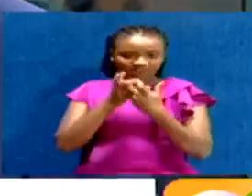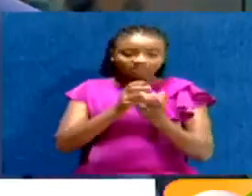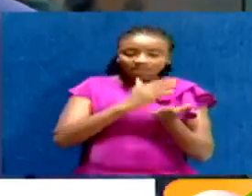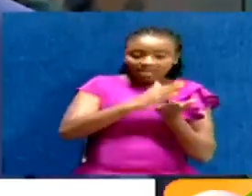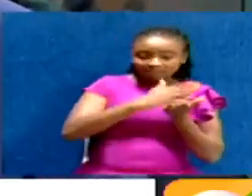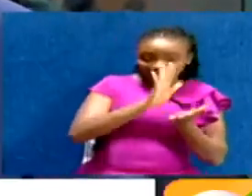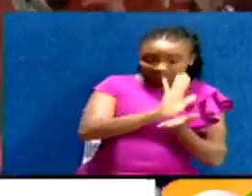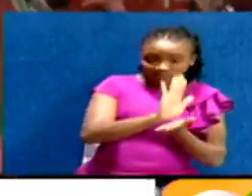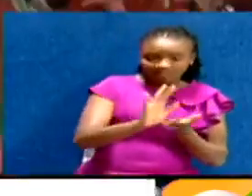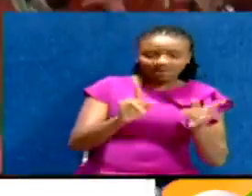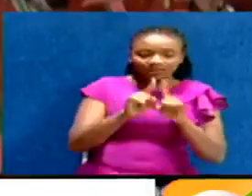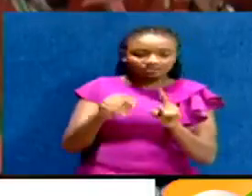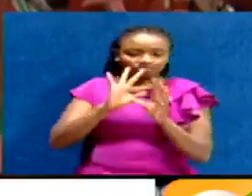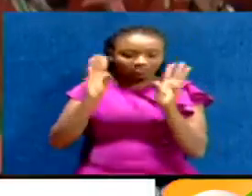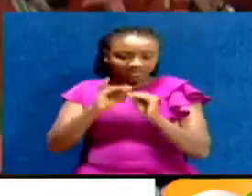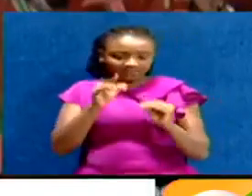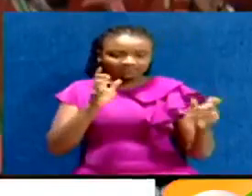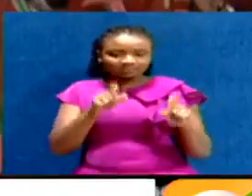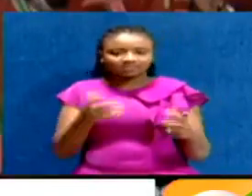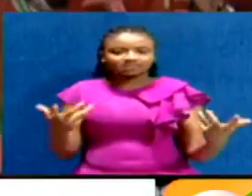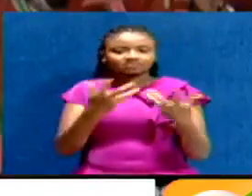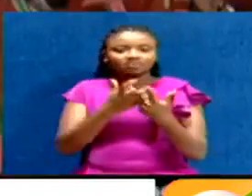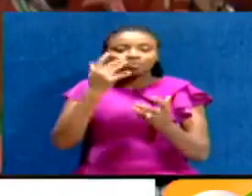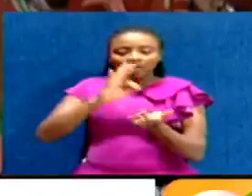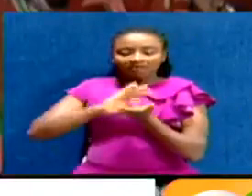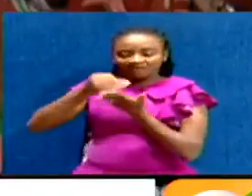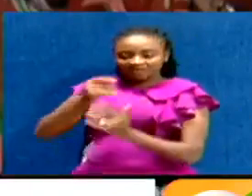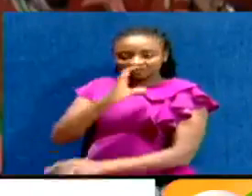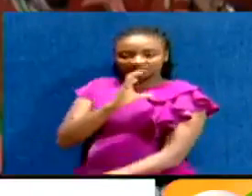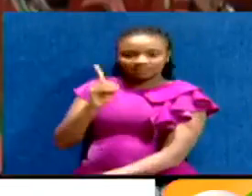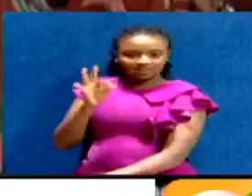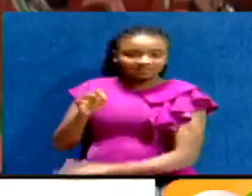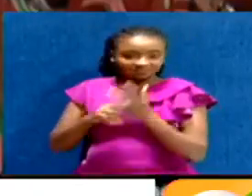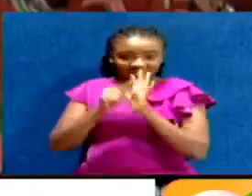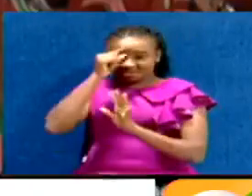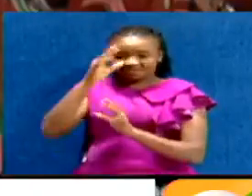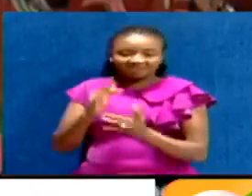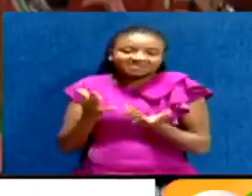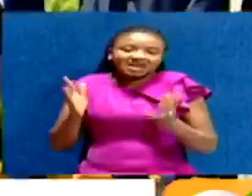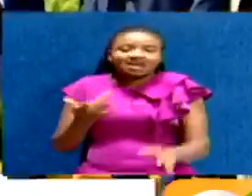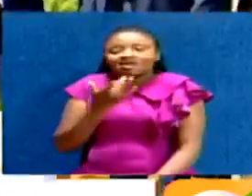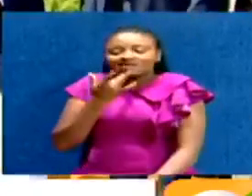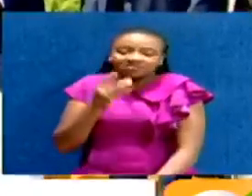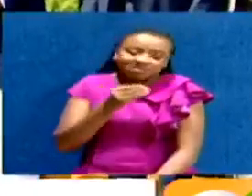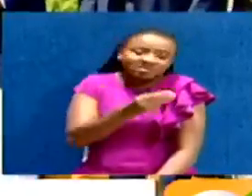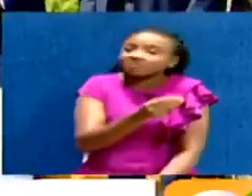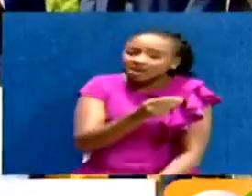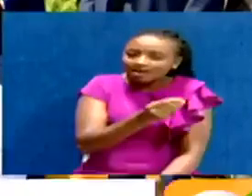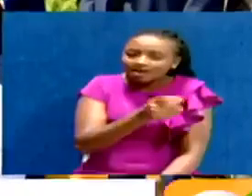to remain modest in our expenditure. The MPs say disbursement of CDF funds is not a favour from government to constituencies.